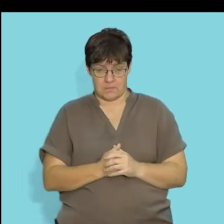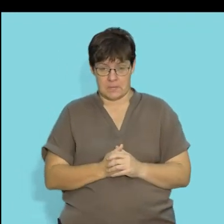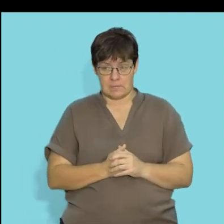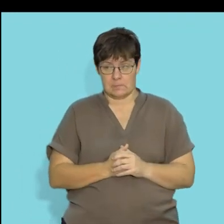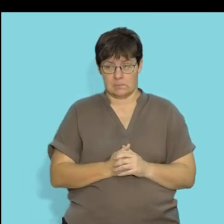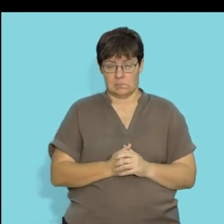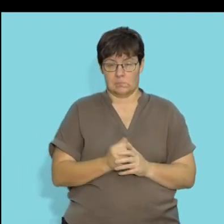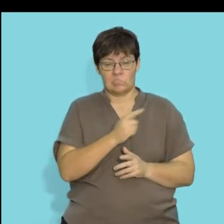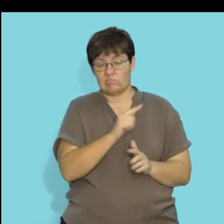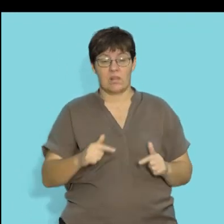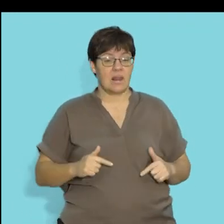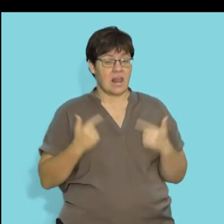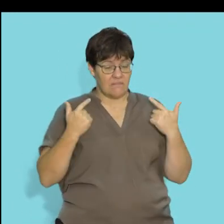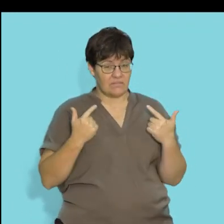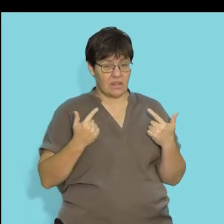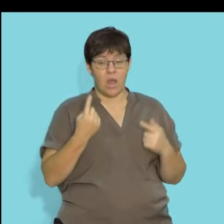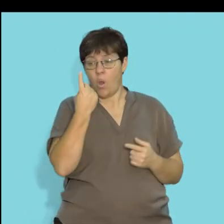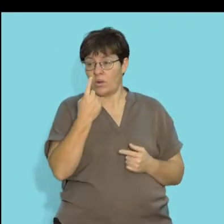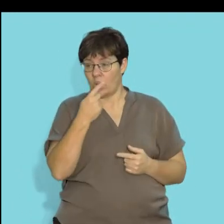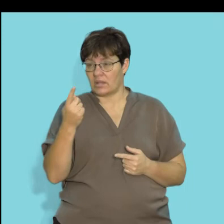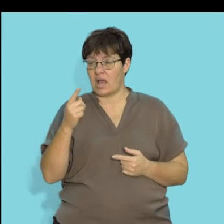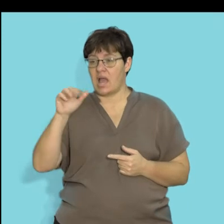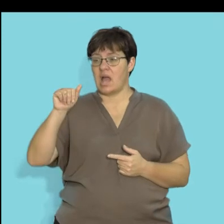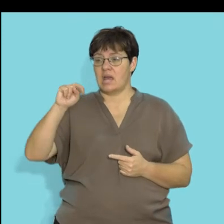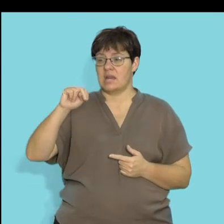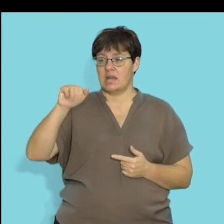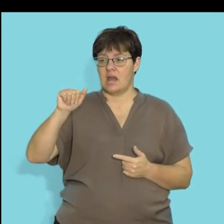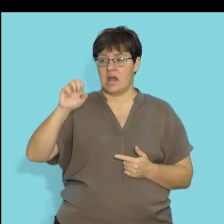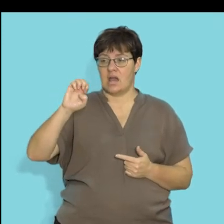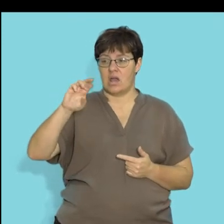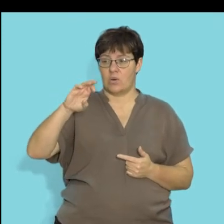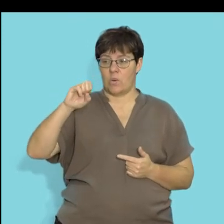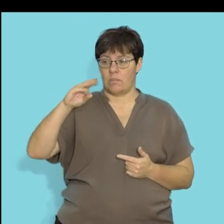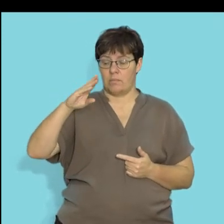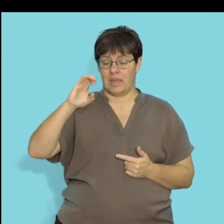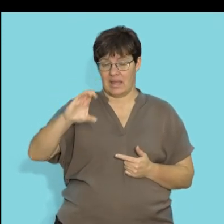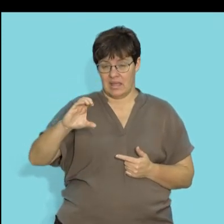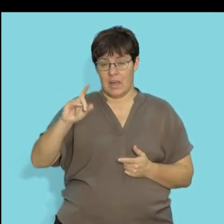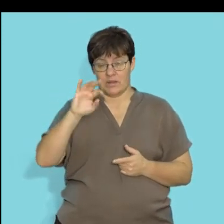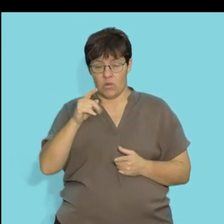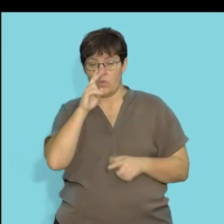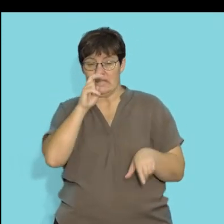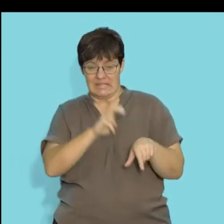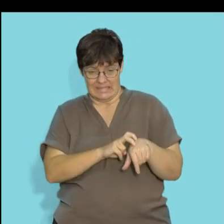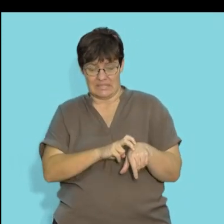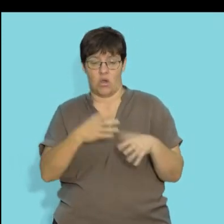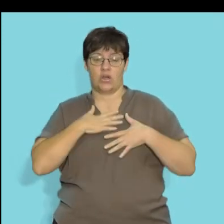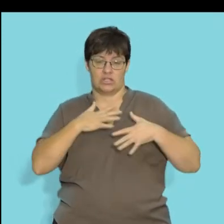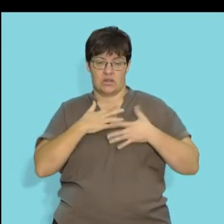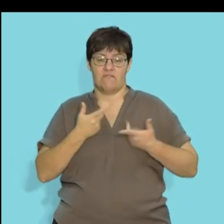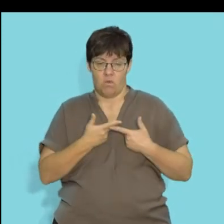so all the living organisms except your anaerobic bacteria require oxygen for cellular